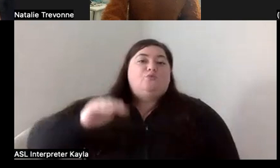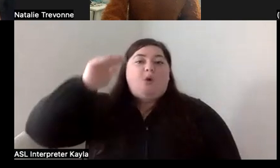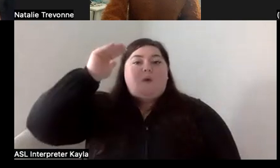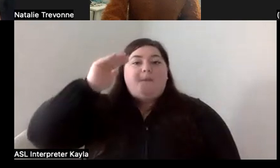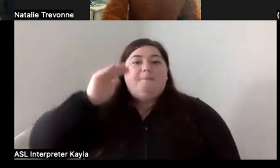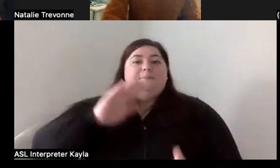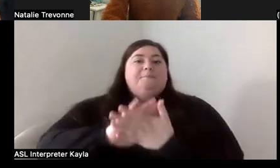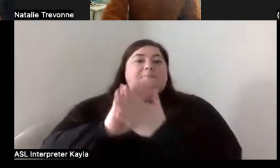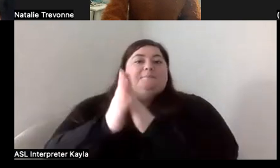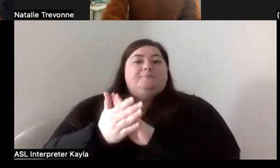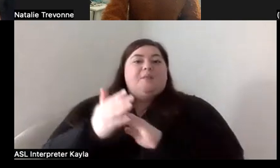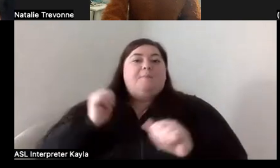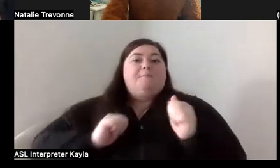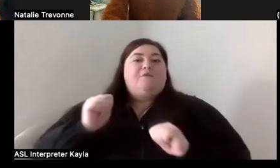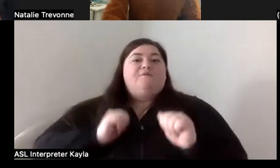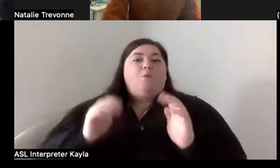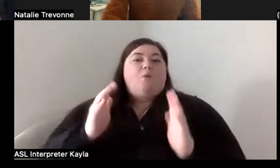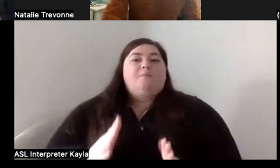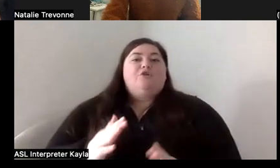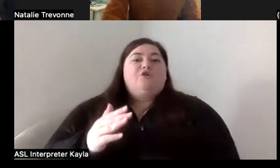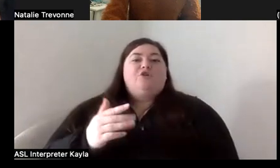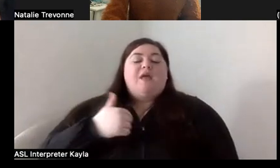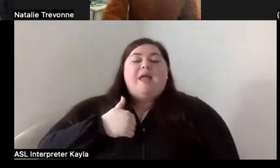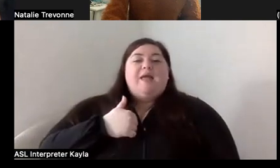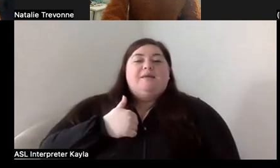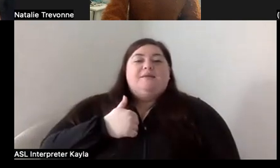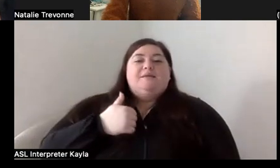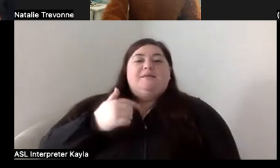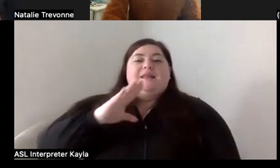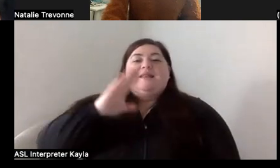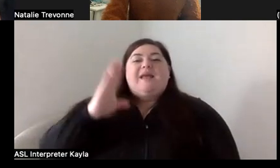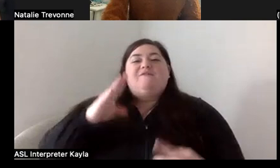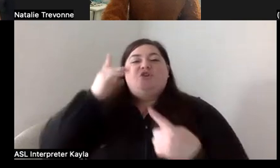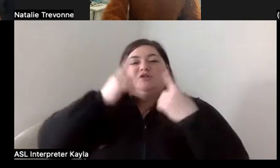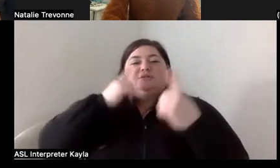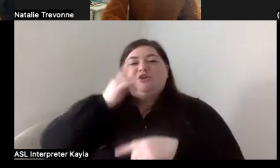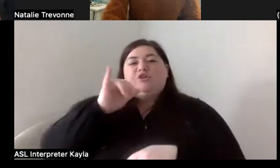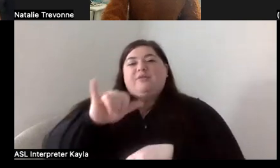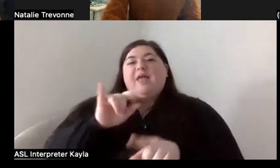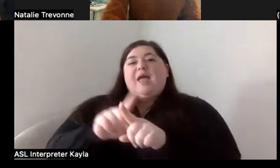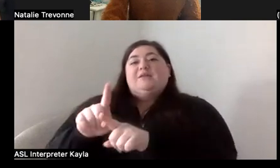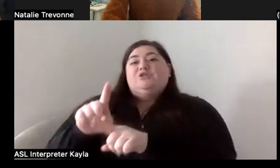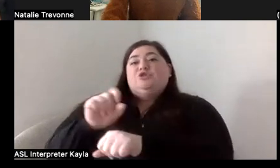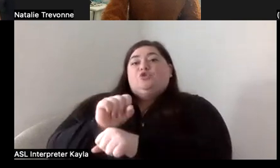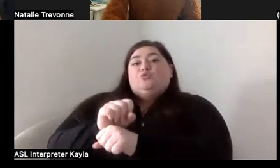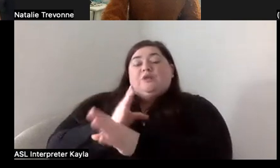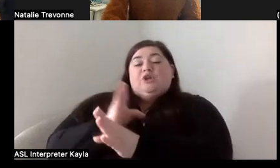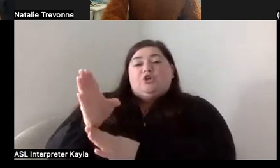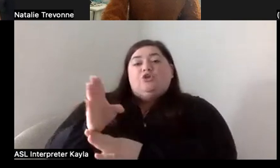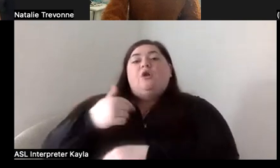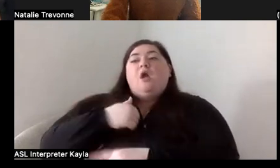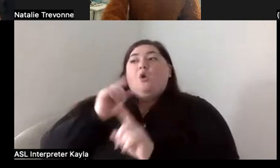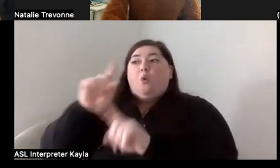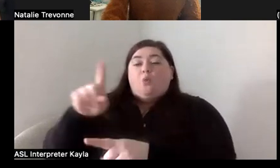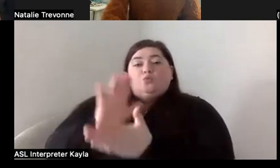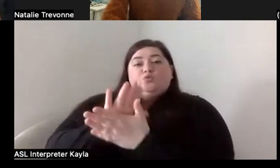um, a performer. Like I didn't know, like, I never considered that as a career. And then when I went to school, I